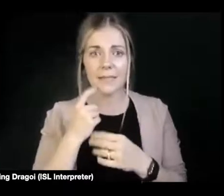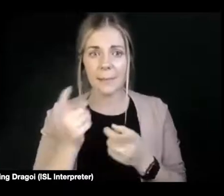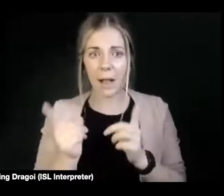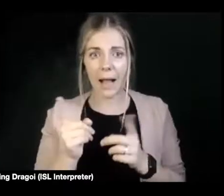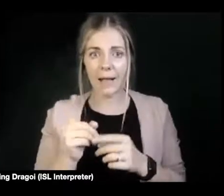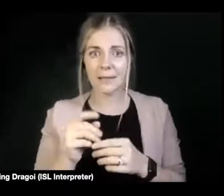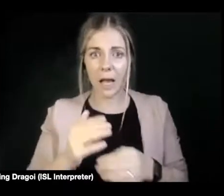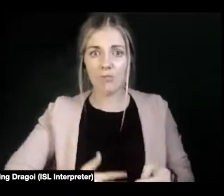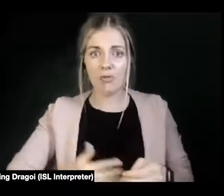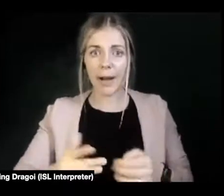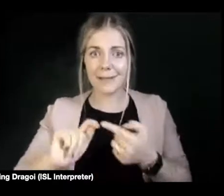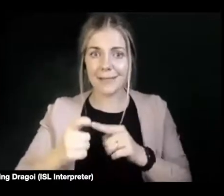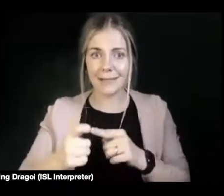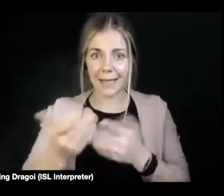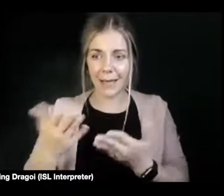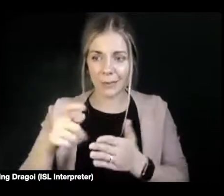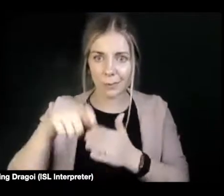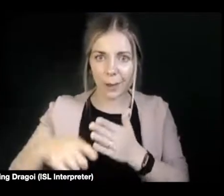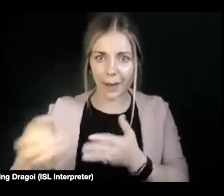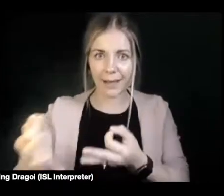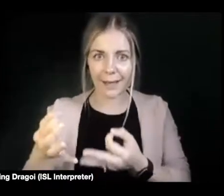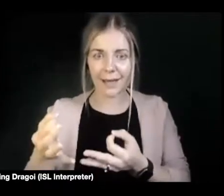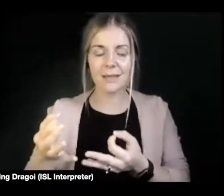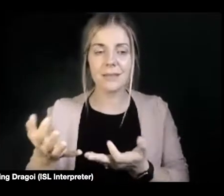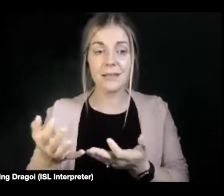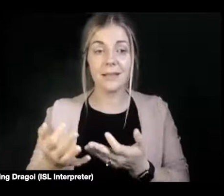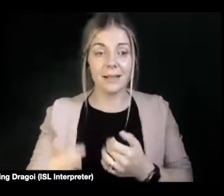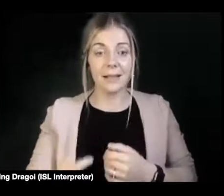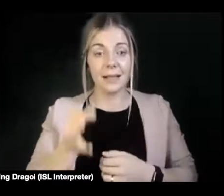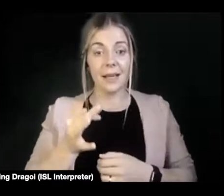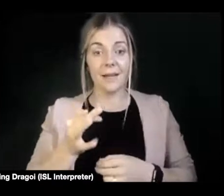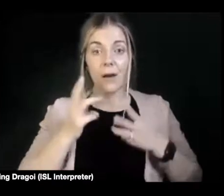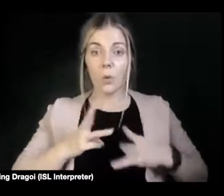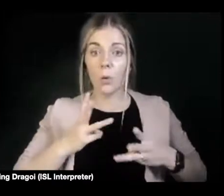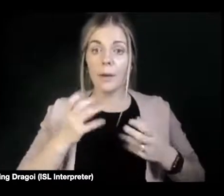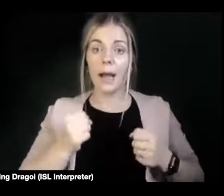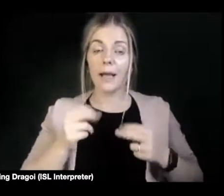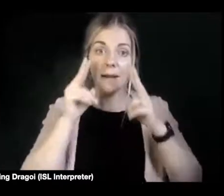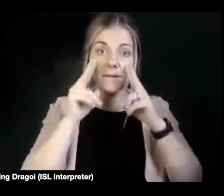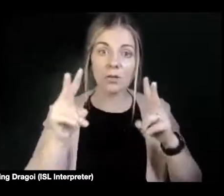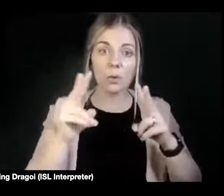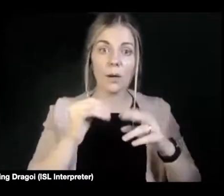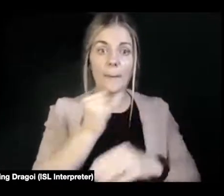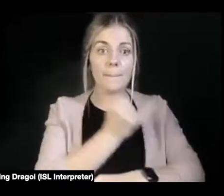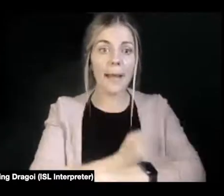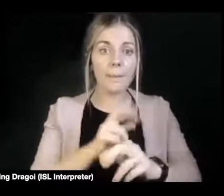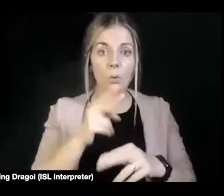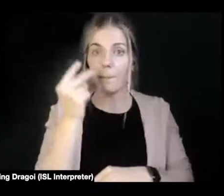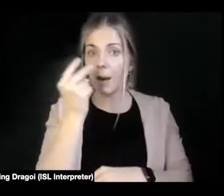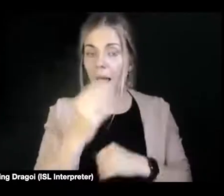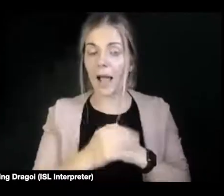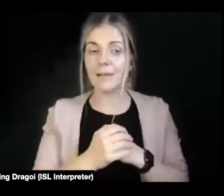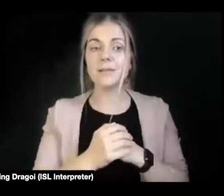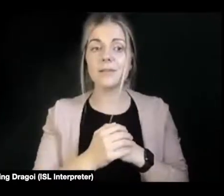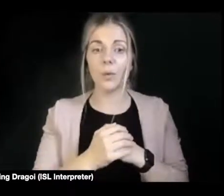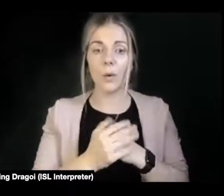and the difficulty that women who have vision impairment or are blind have been having the